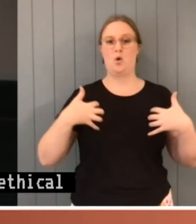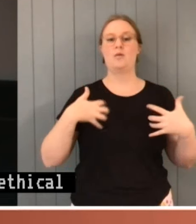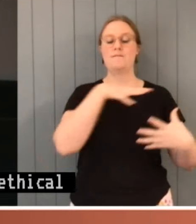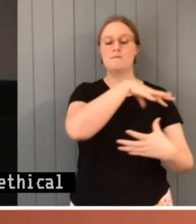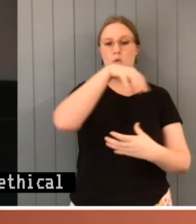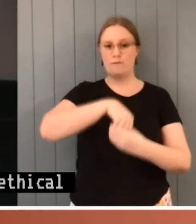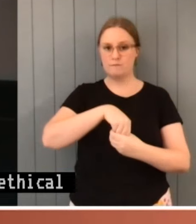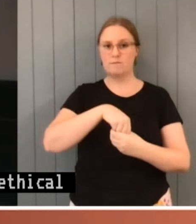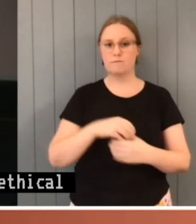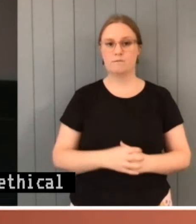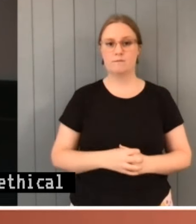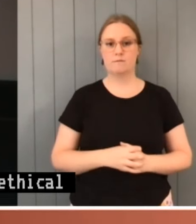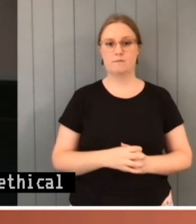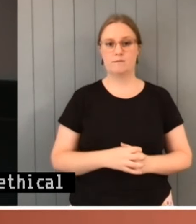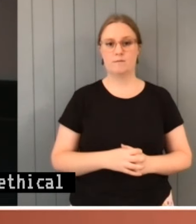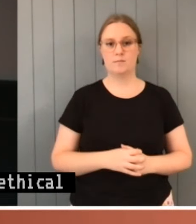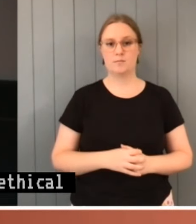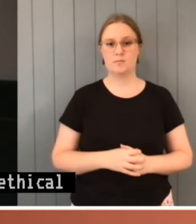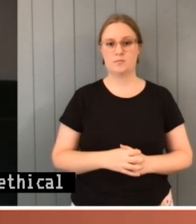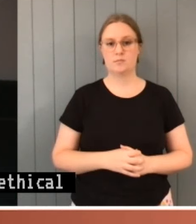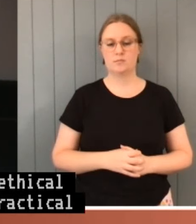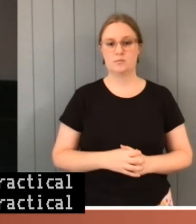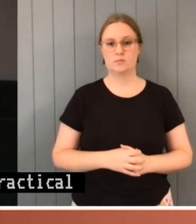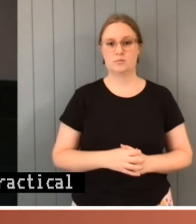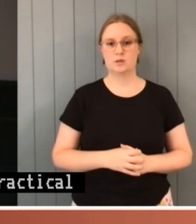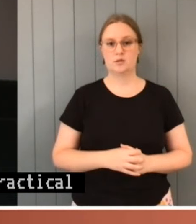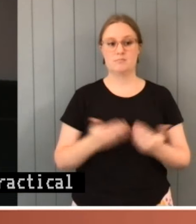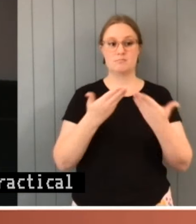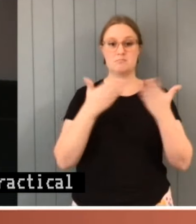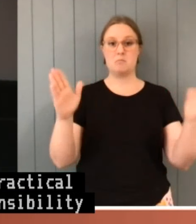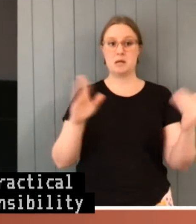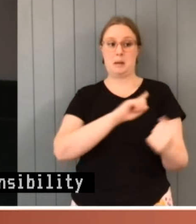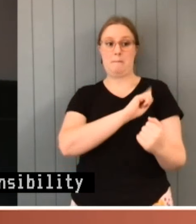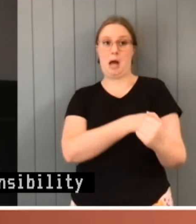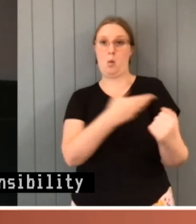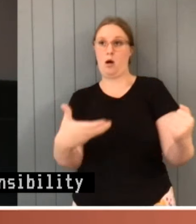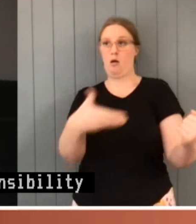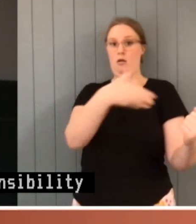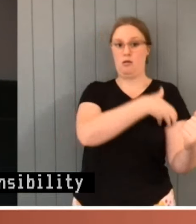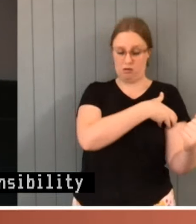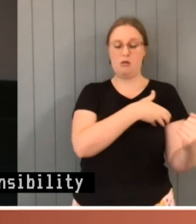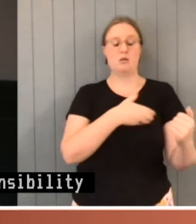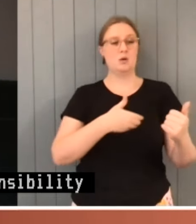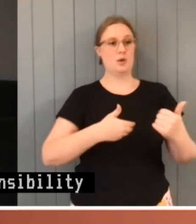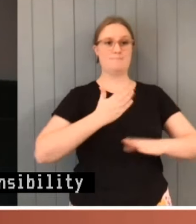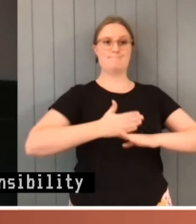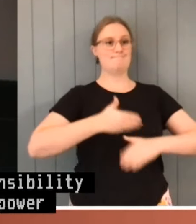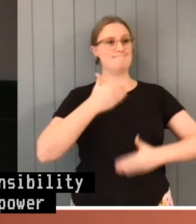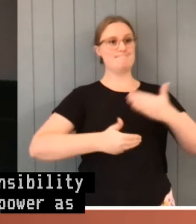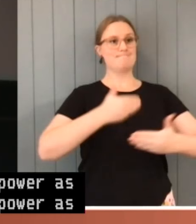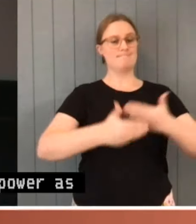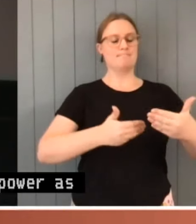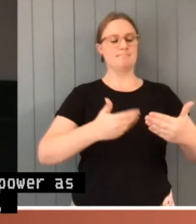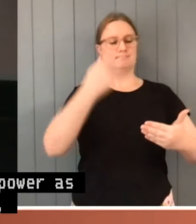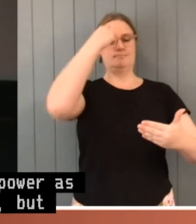So, responsibility in the exercise of public power has an institutional dimension, but in the end it rests upon the shoulders of each